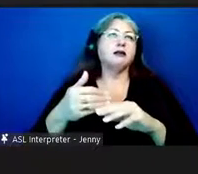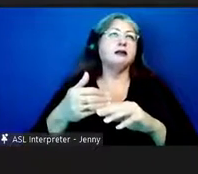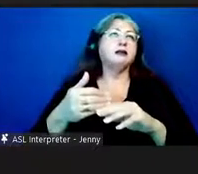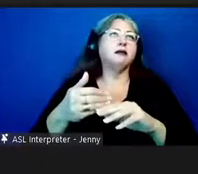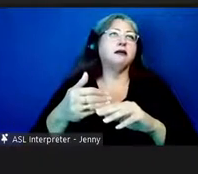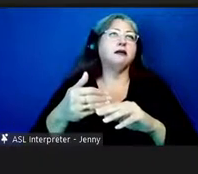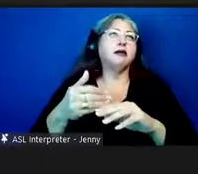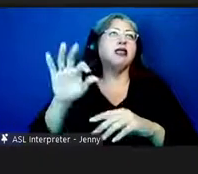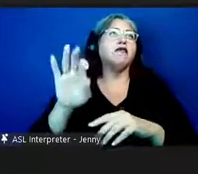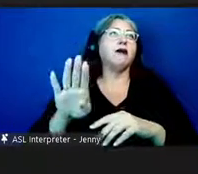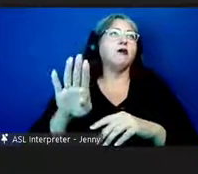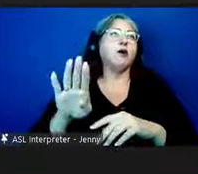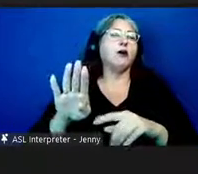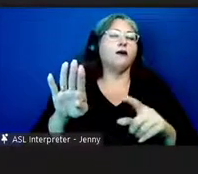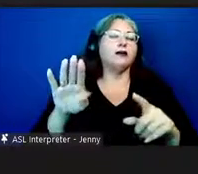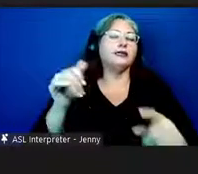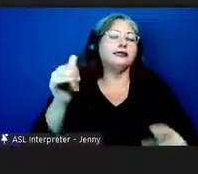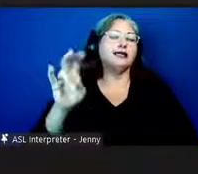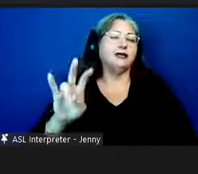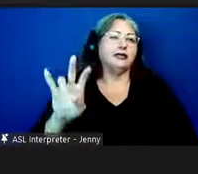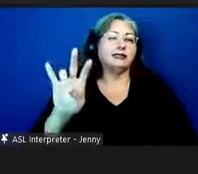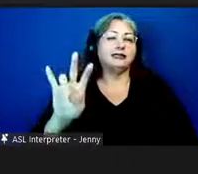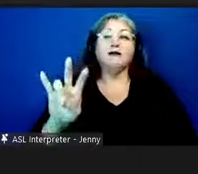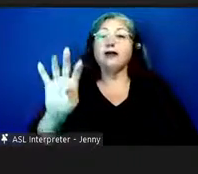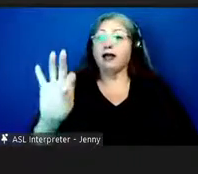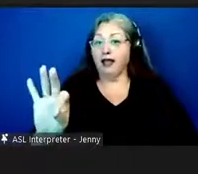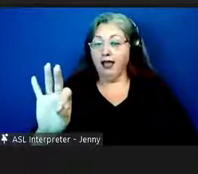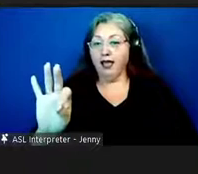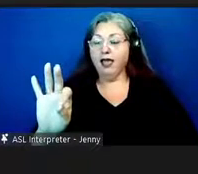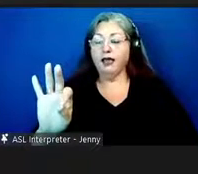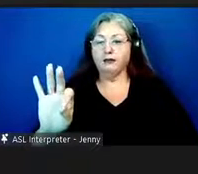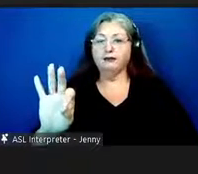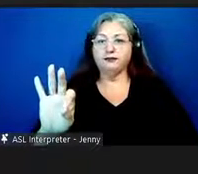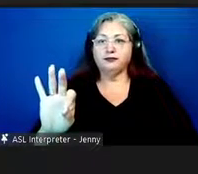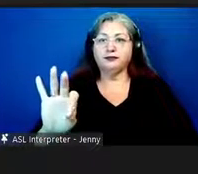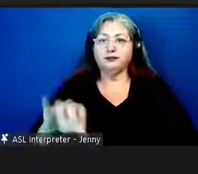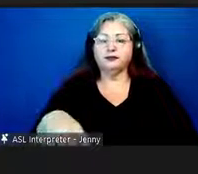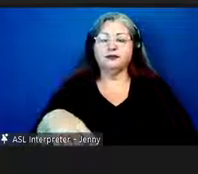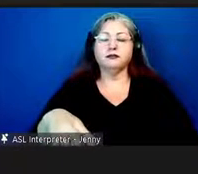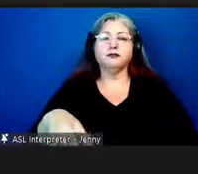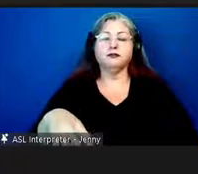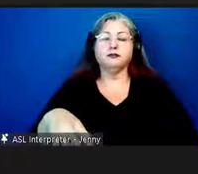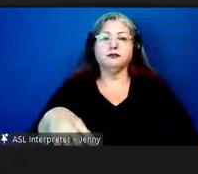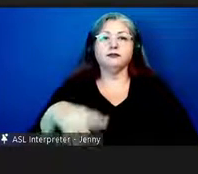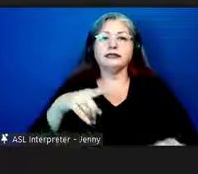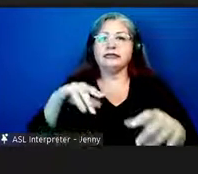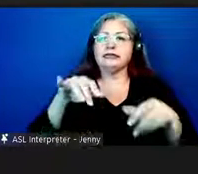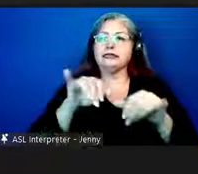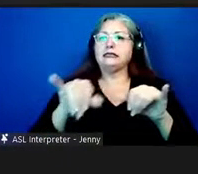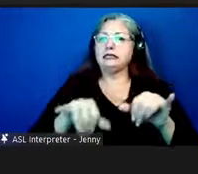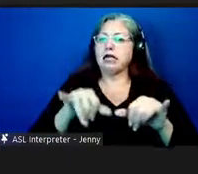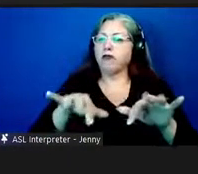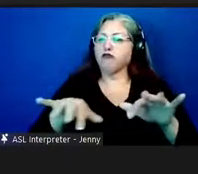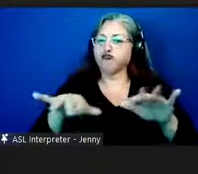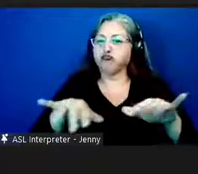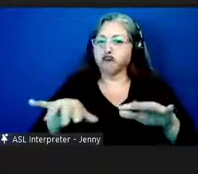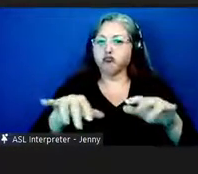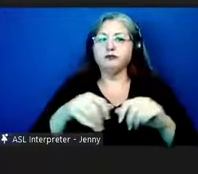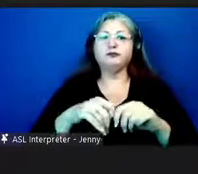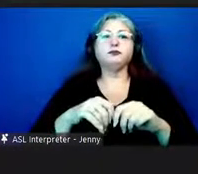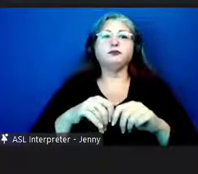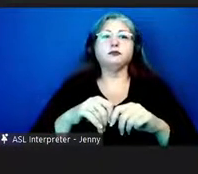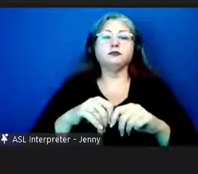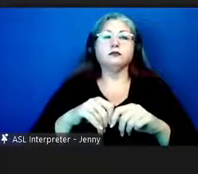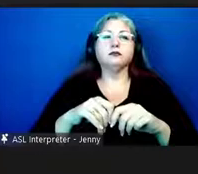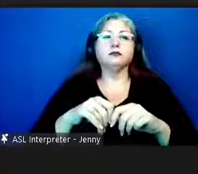february of uh 1779 and uh spent time again here and